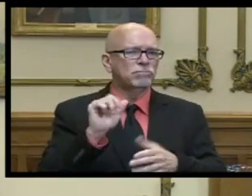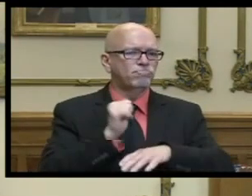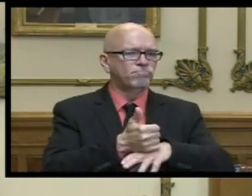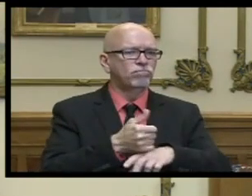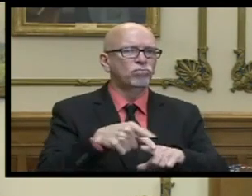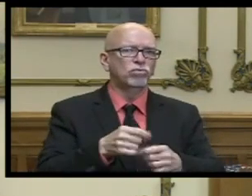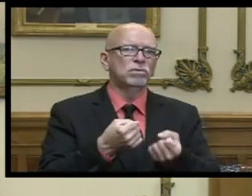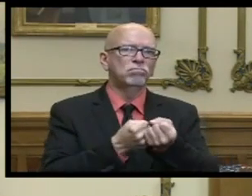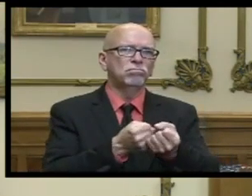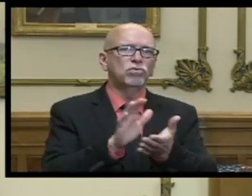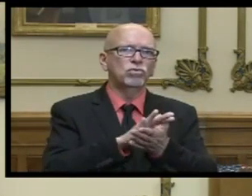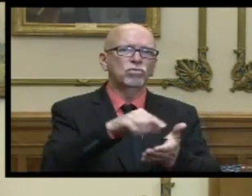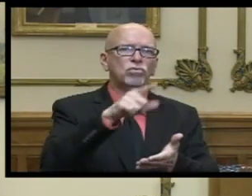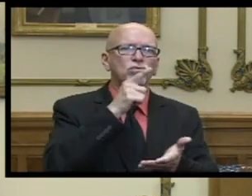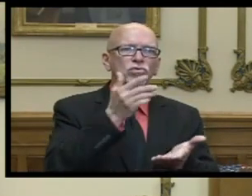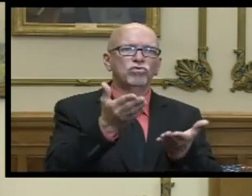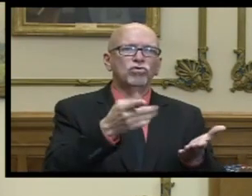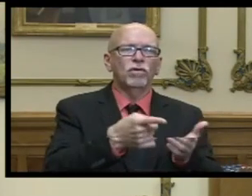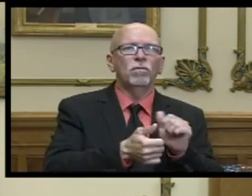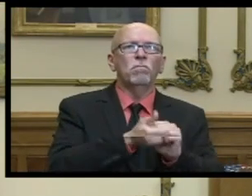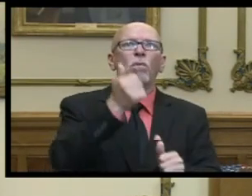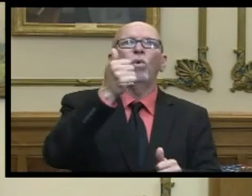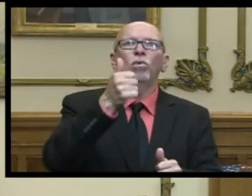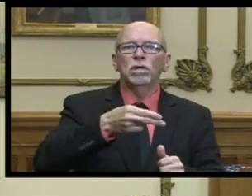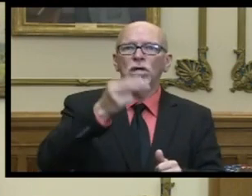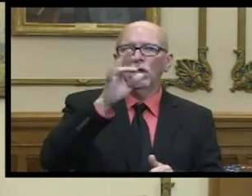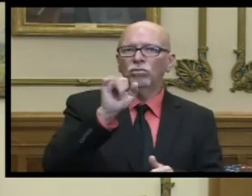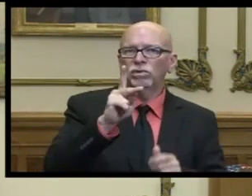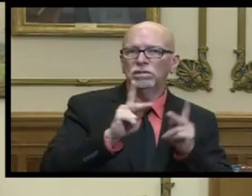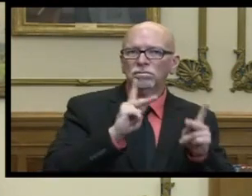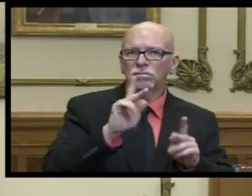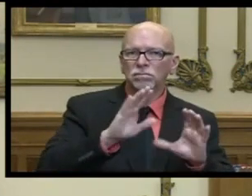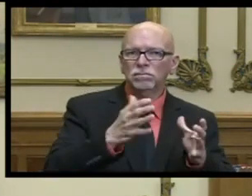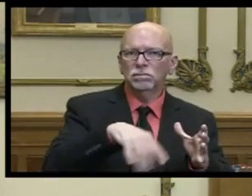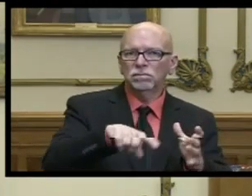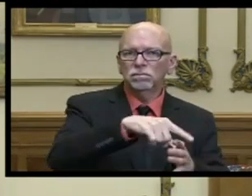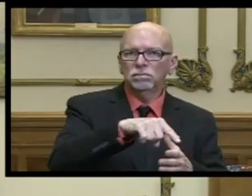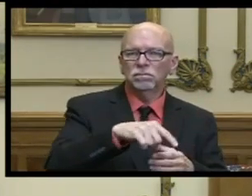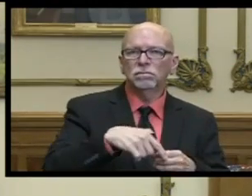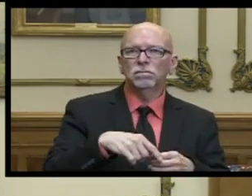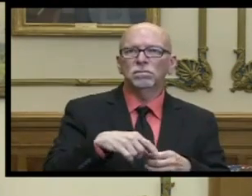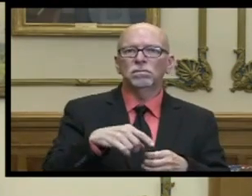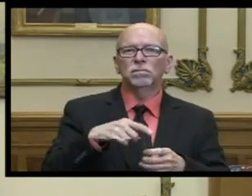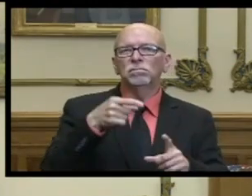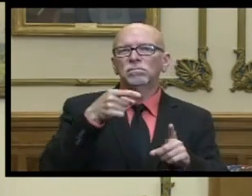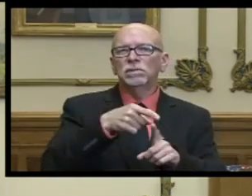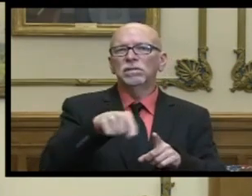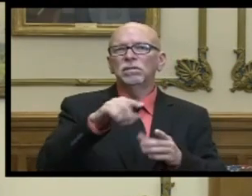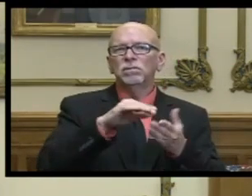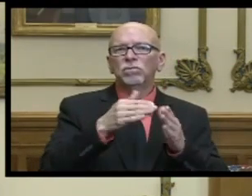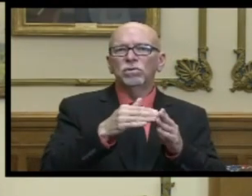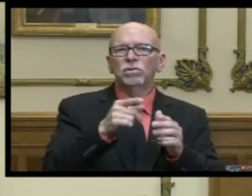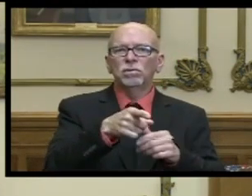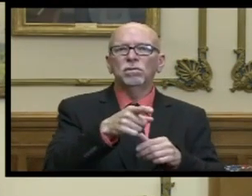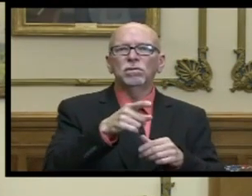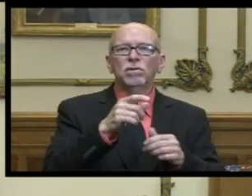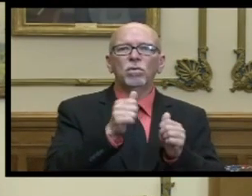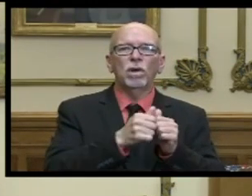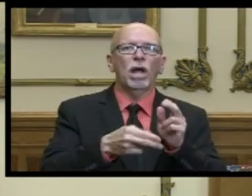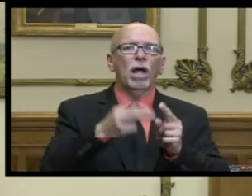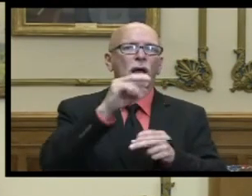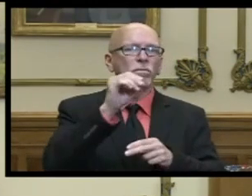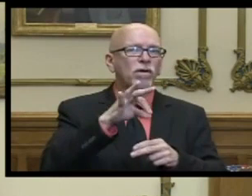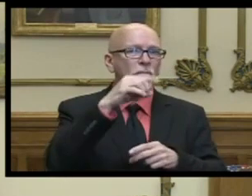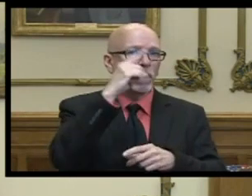place to assist schools that serve the most vulnerable or at-risk communities specifically those communities large populations of